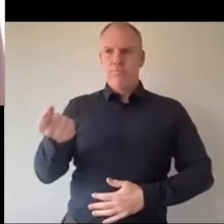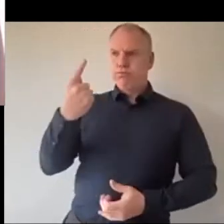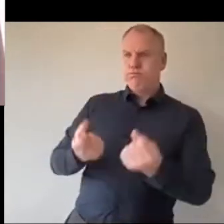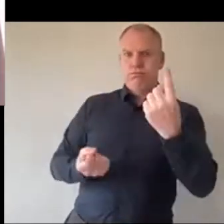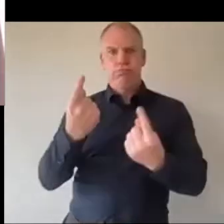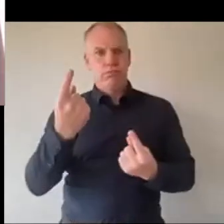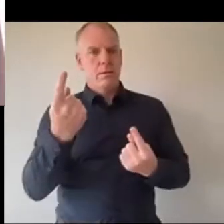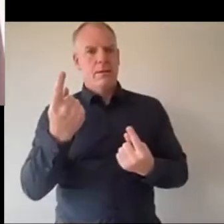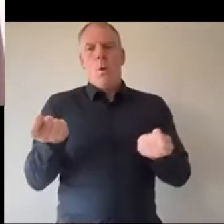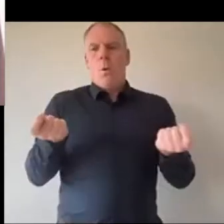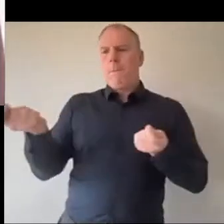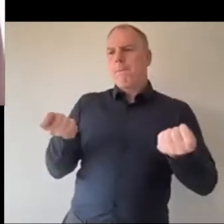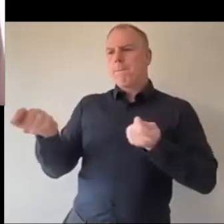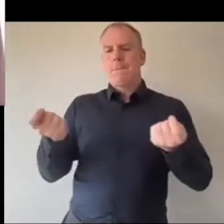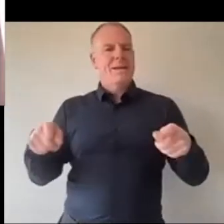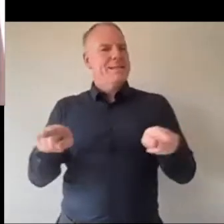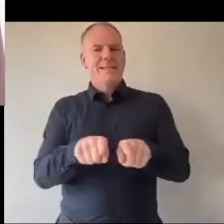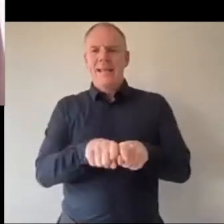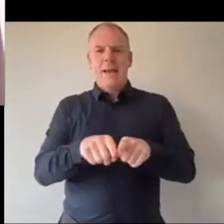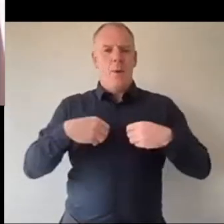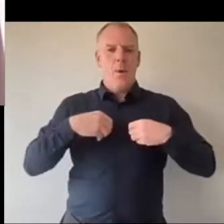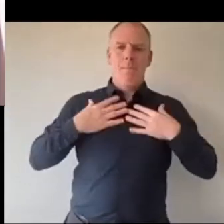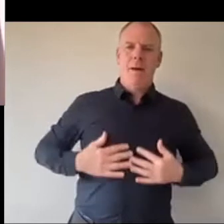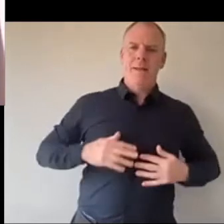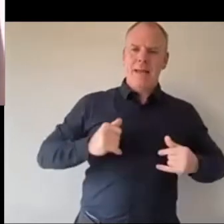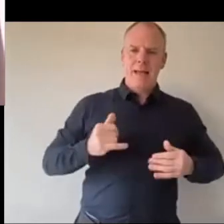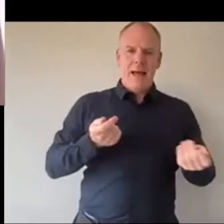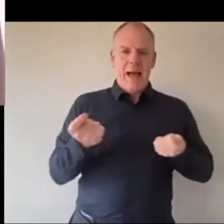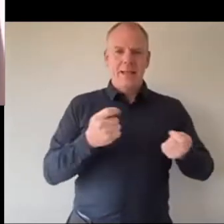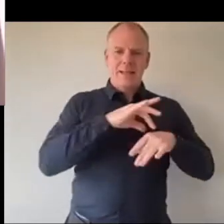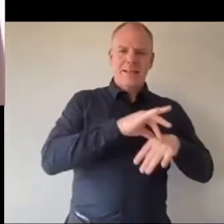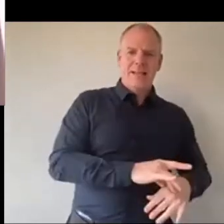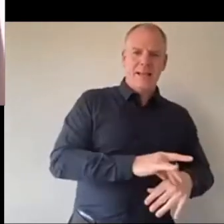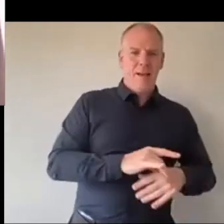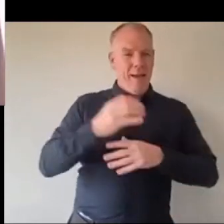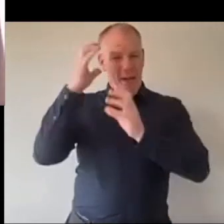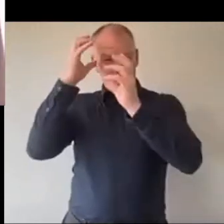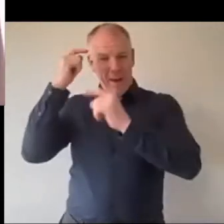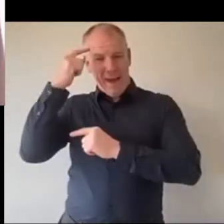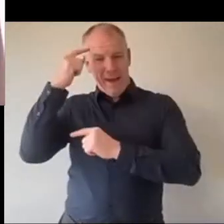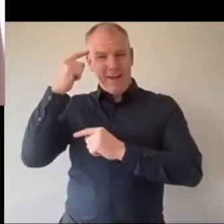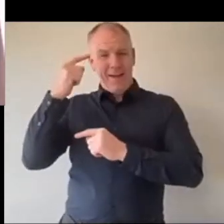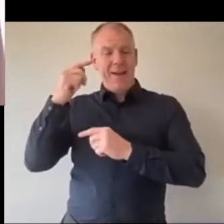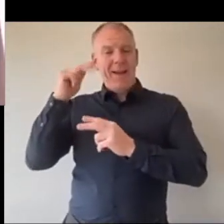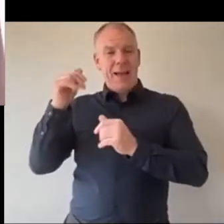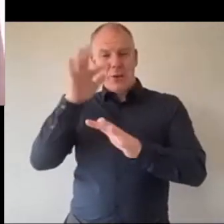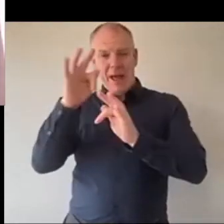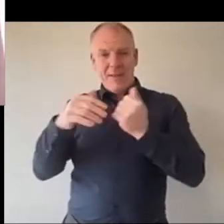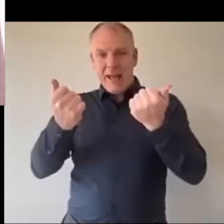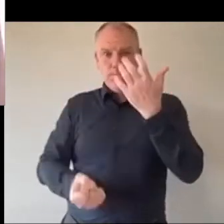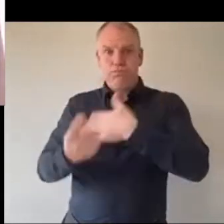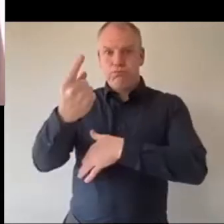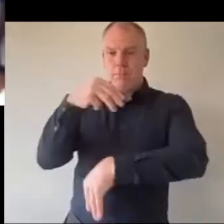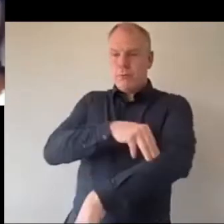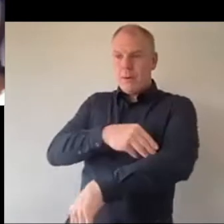able to deal with it just like your immune system can deal with sickness your head will be able to deal with the next issue that gets thrown your way in life